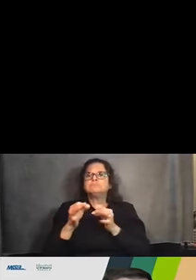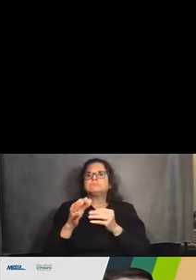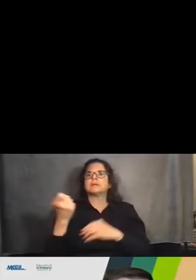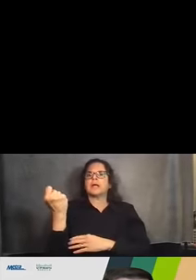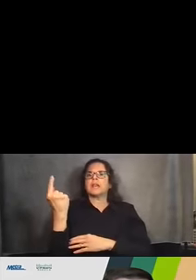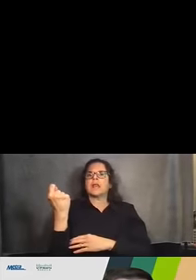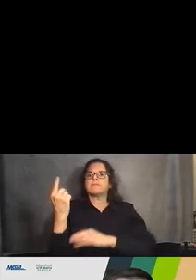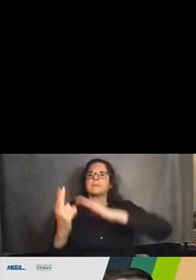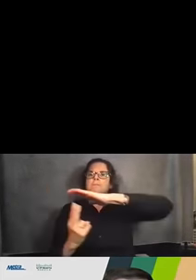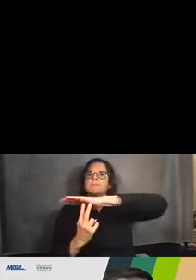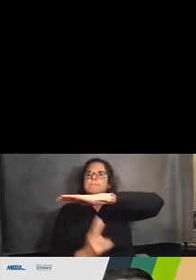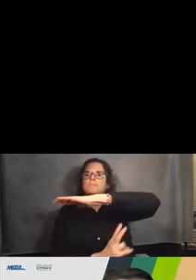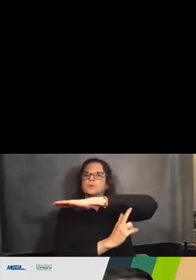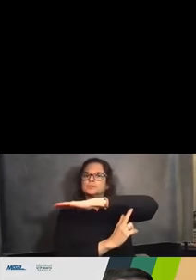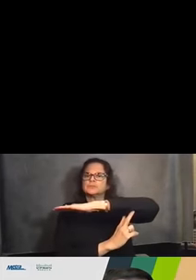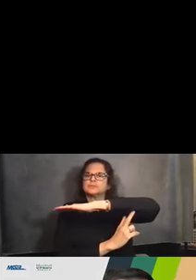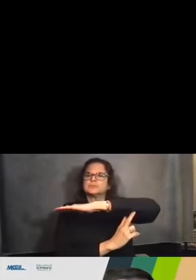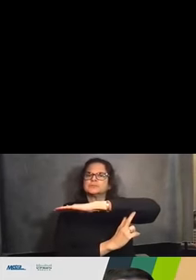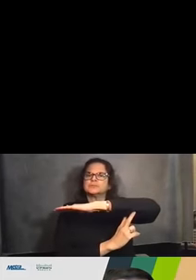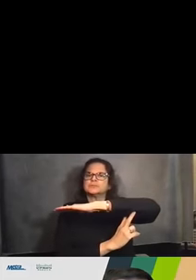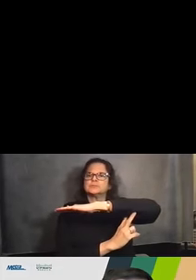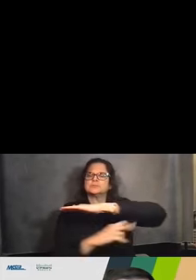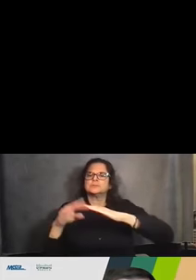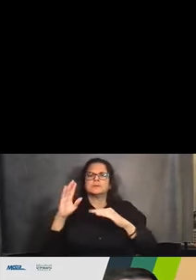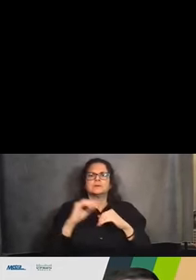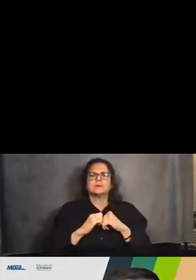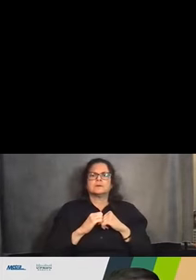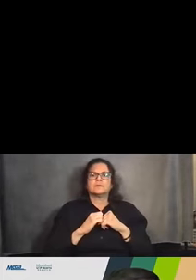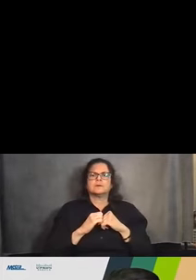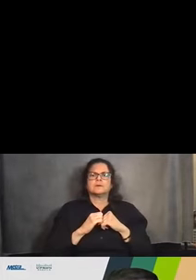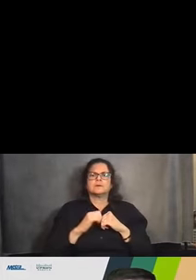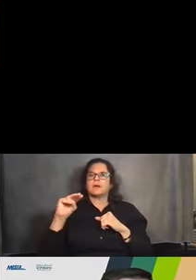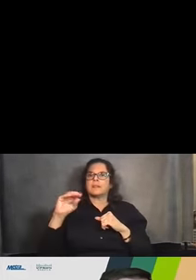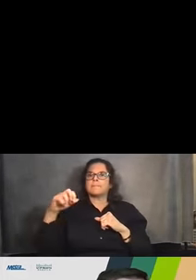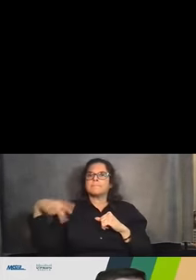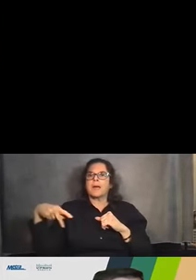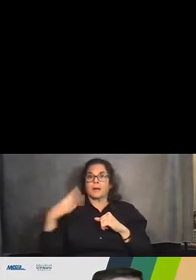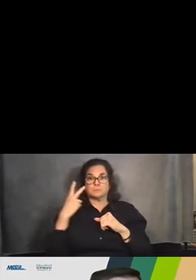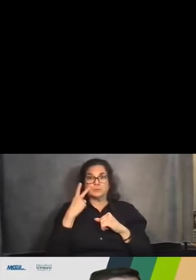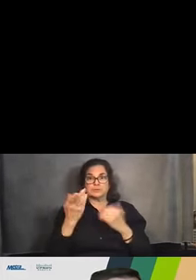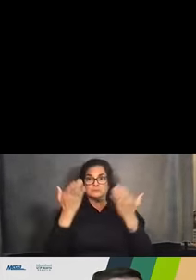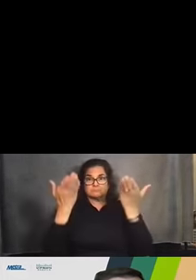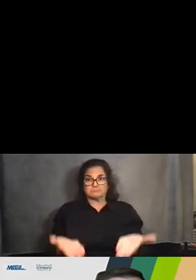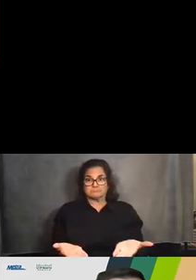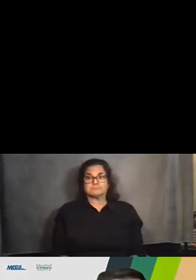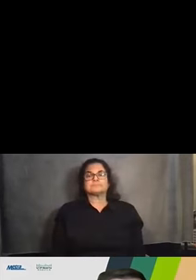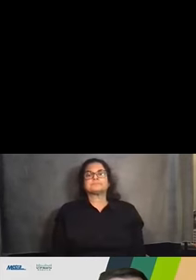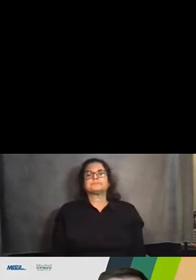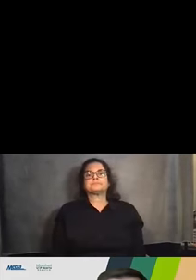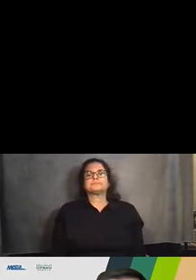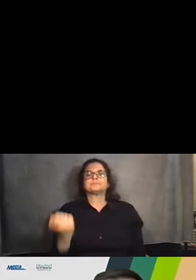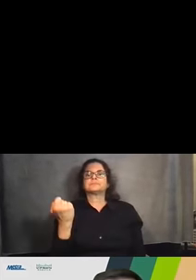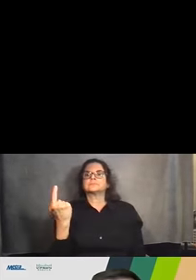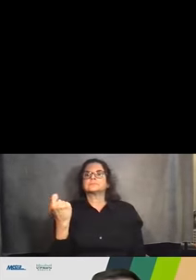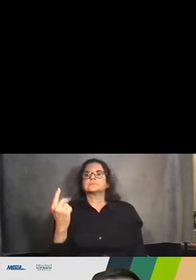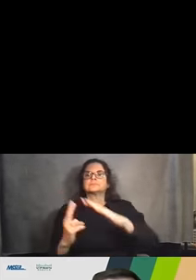on this map in just a moment. These are the 11 bridges between Fullerton